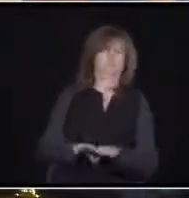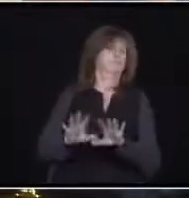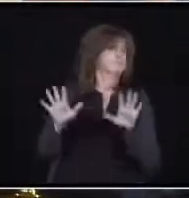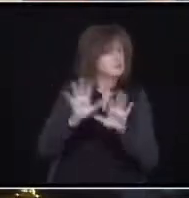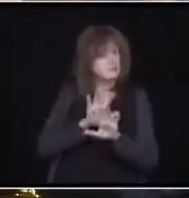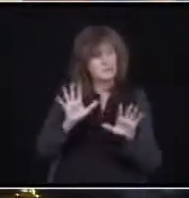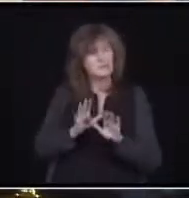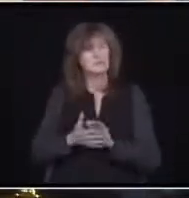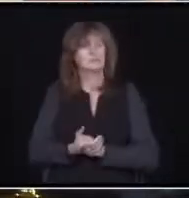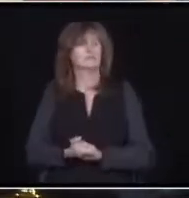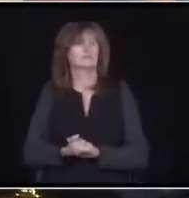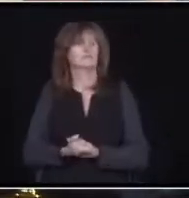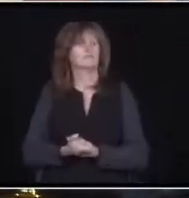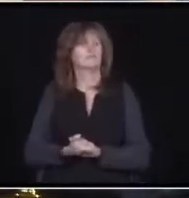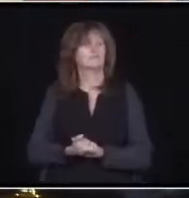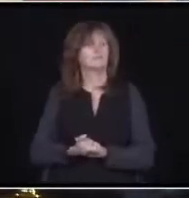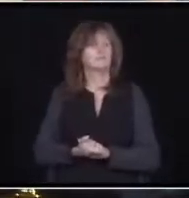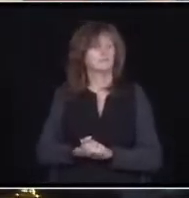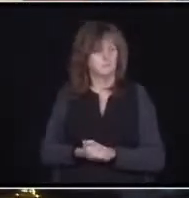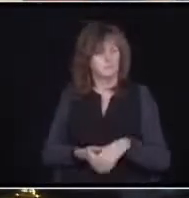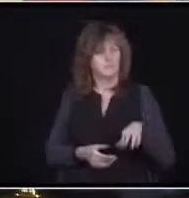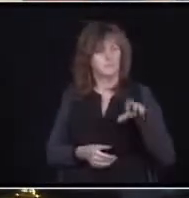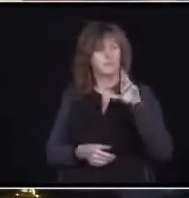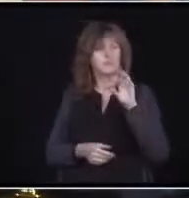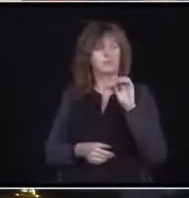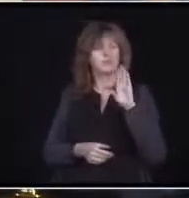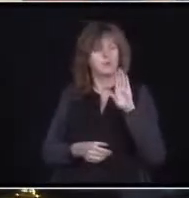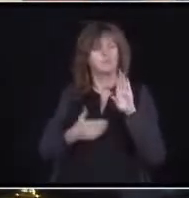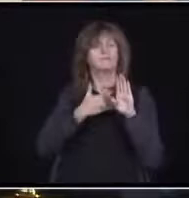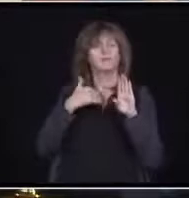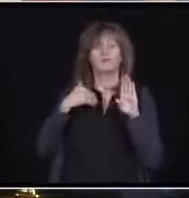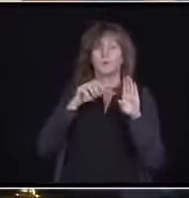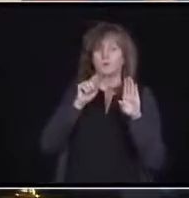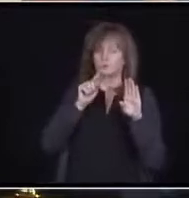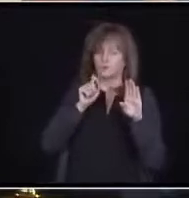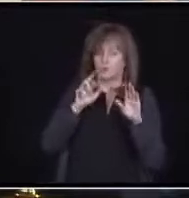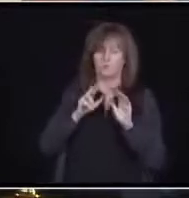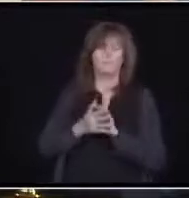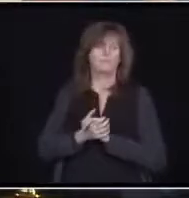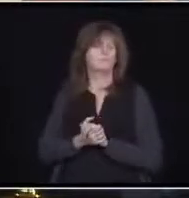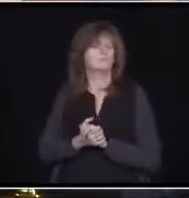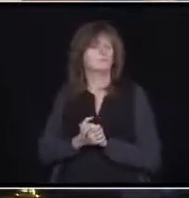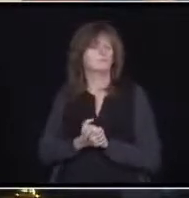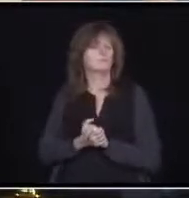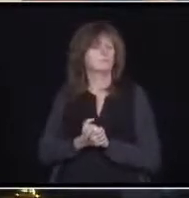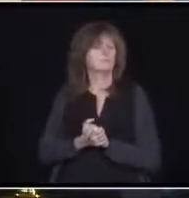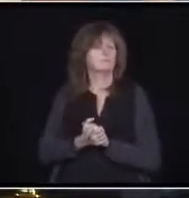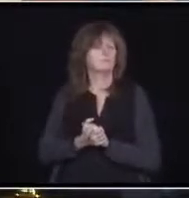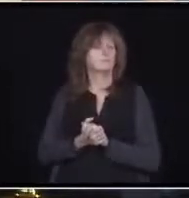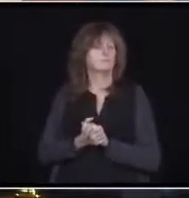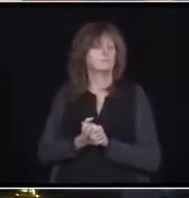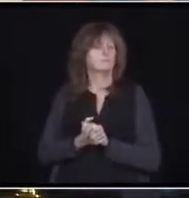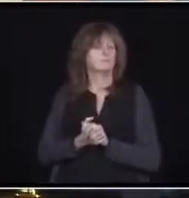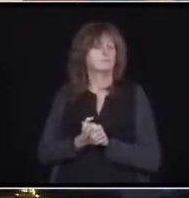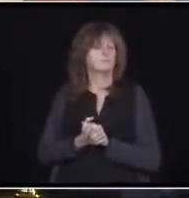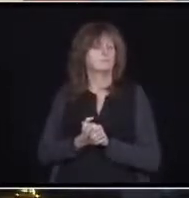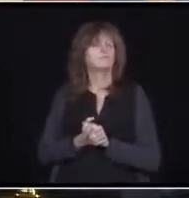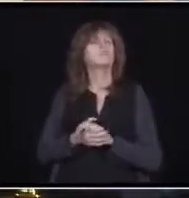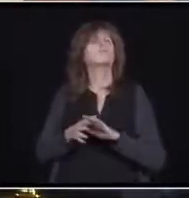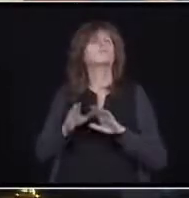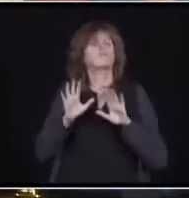Please go ahead. Hi, Rob. Hi, Premier. Just going back to the personal support workers.